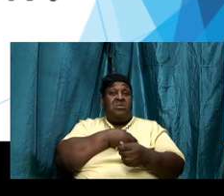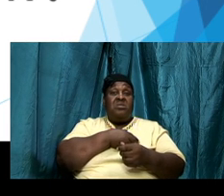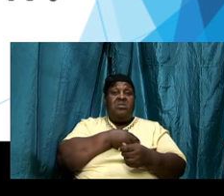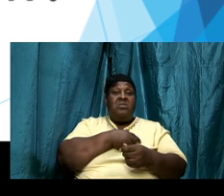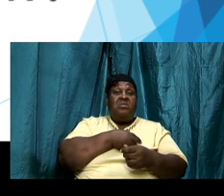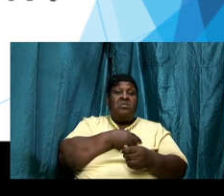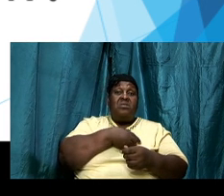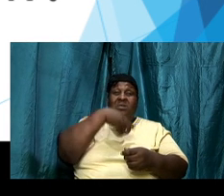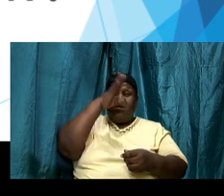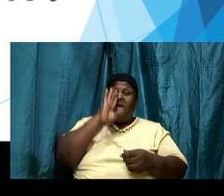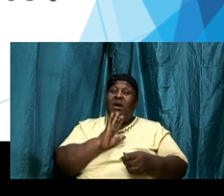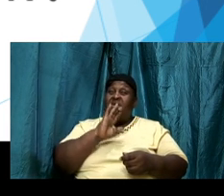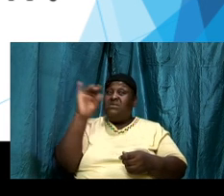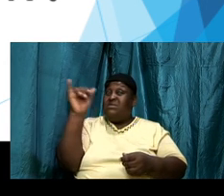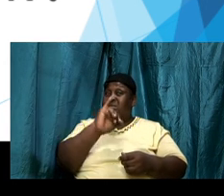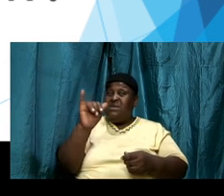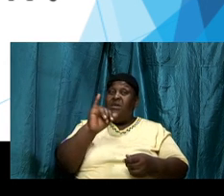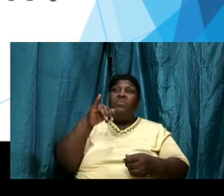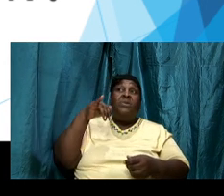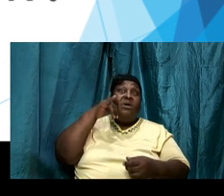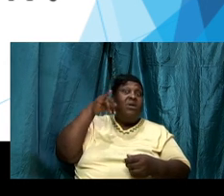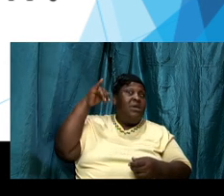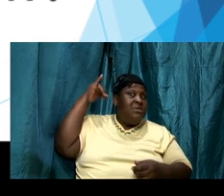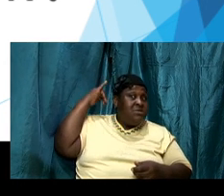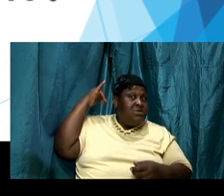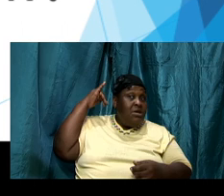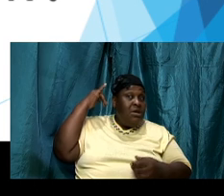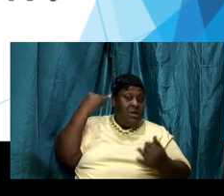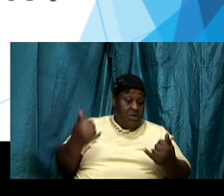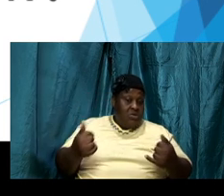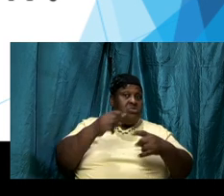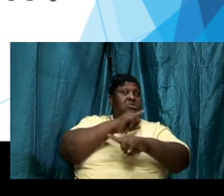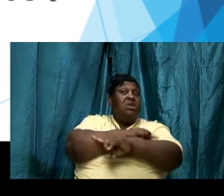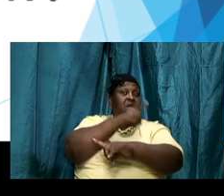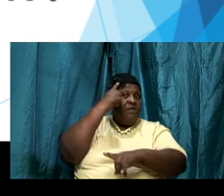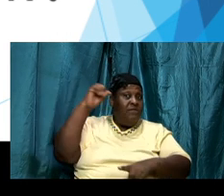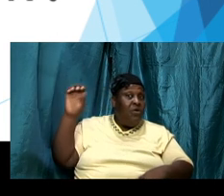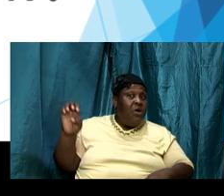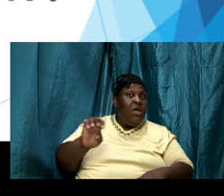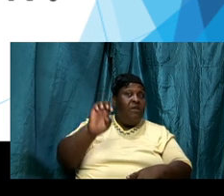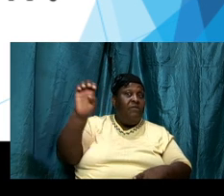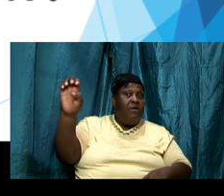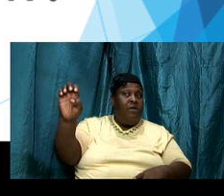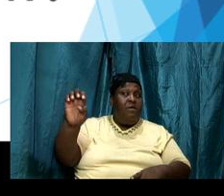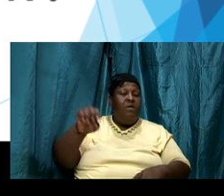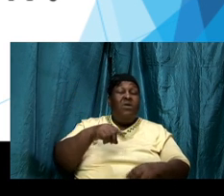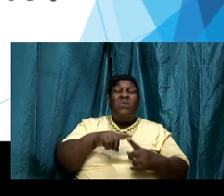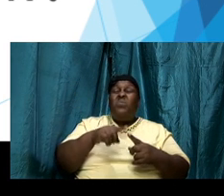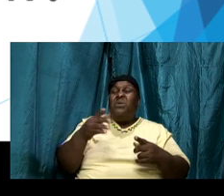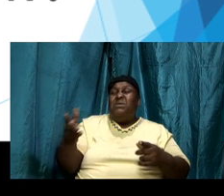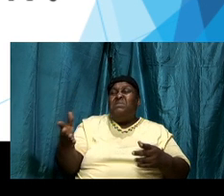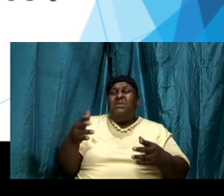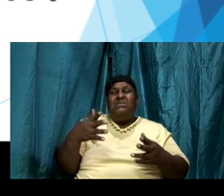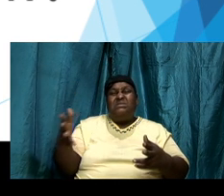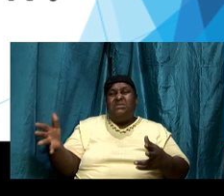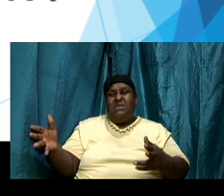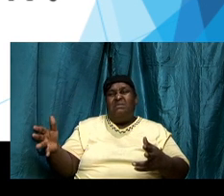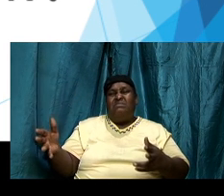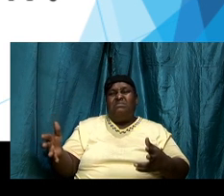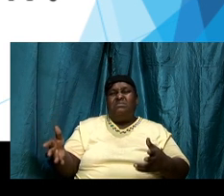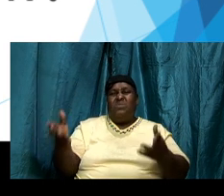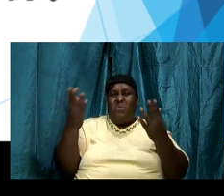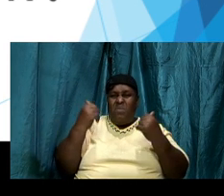alive in our lives in our hearts saints of God we are going to recognize that the powerful God